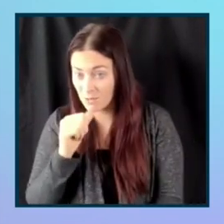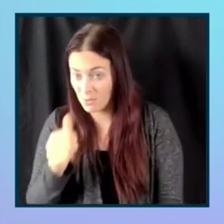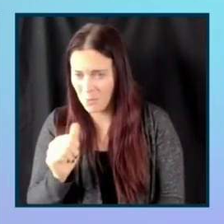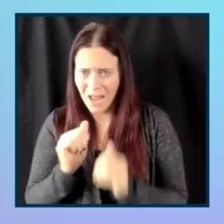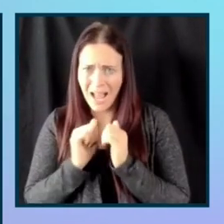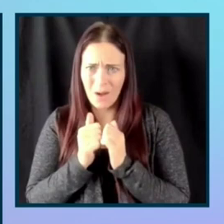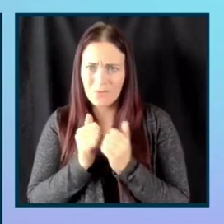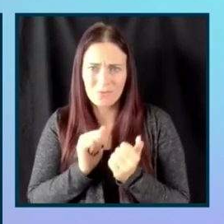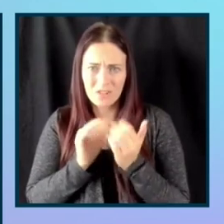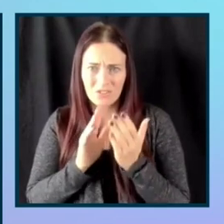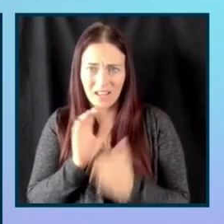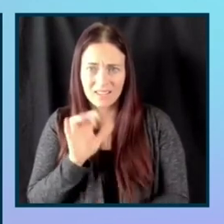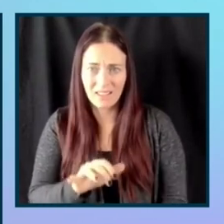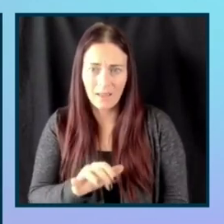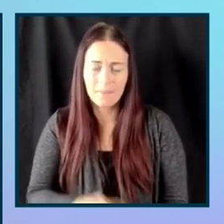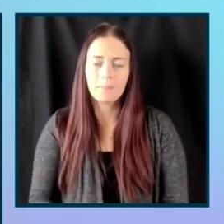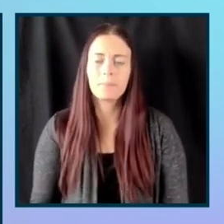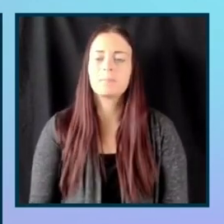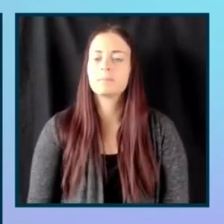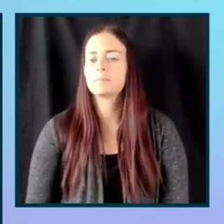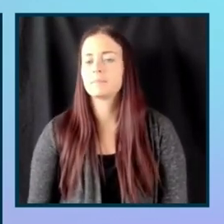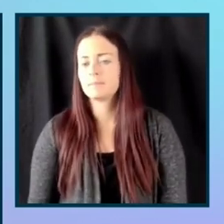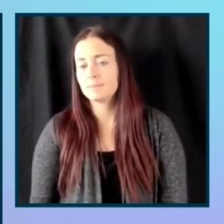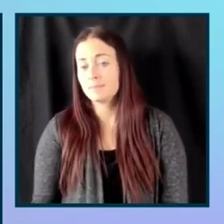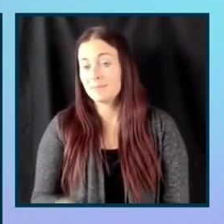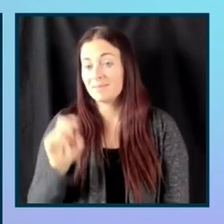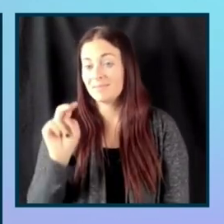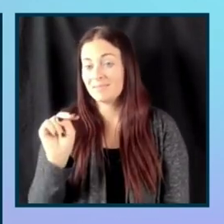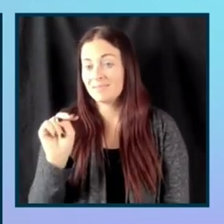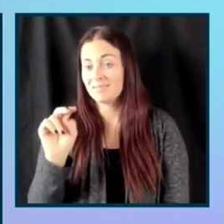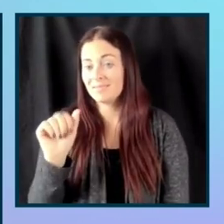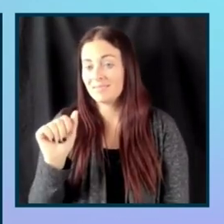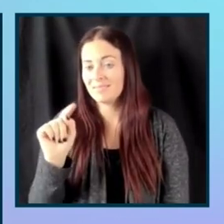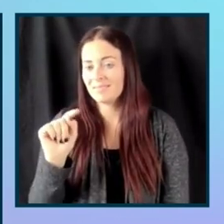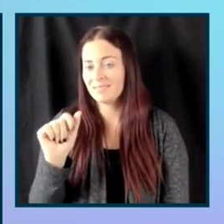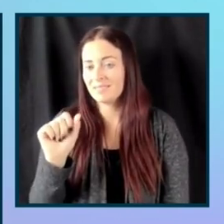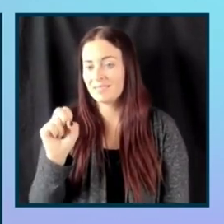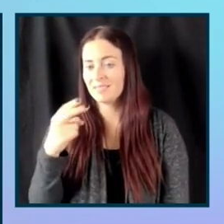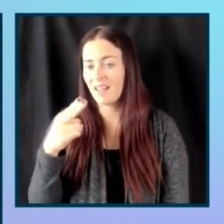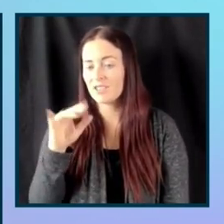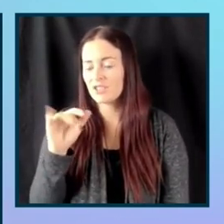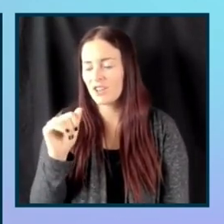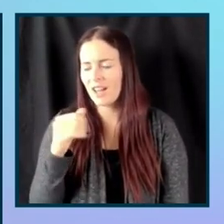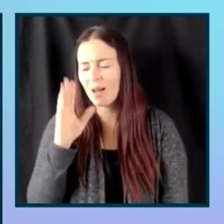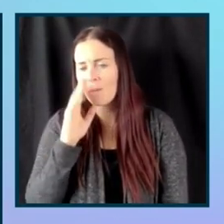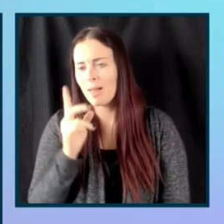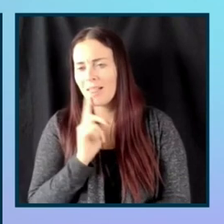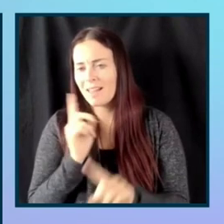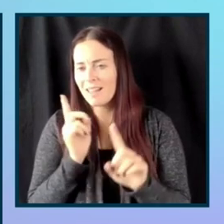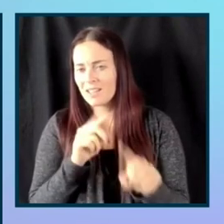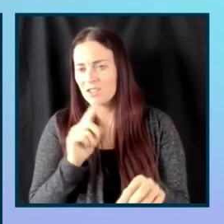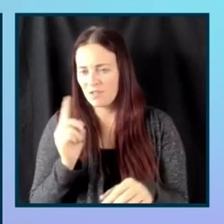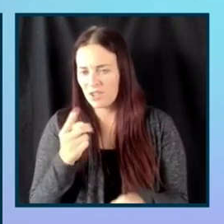So this is Natasha. I'm going to try to answer first and Faith, feel free to chime in at any time.